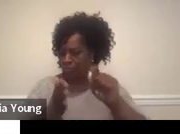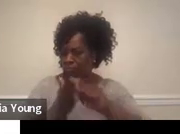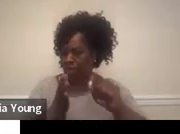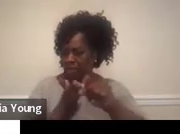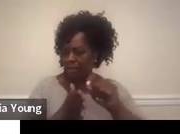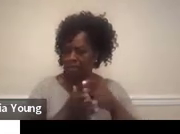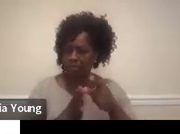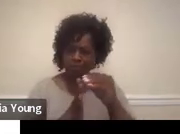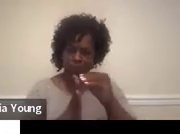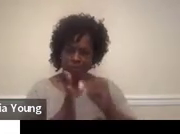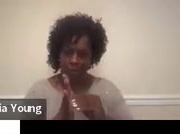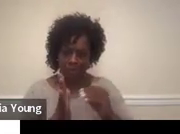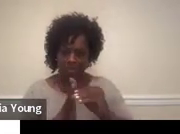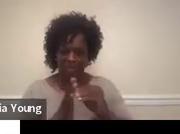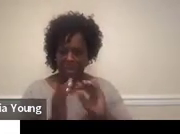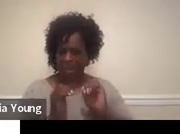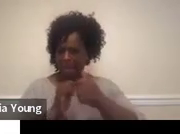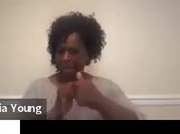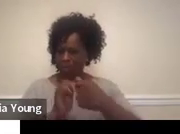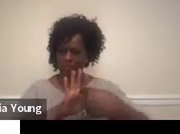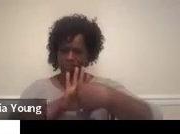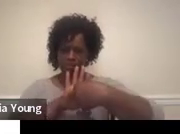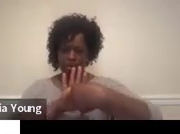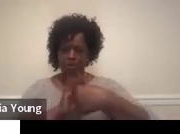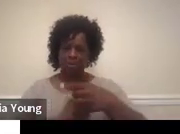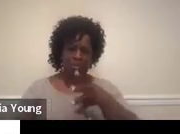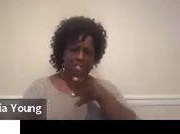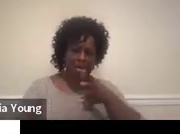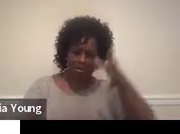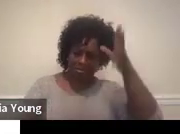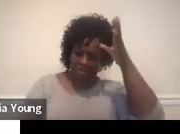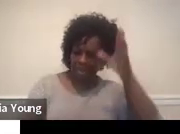of how that could be done. Mom, Dad, and Bobby.